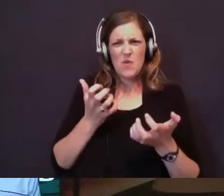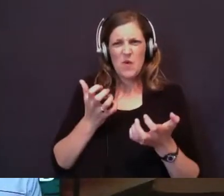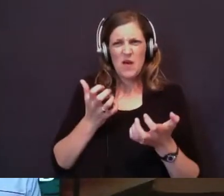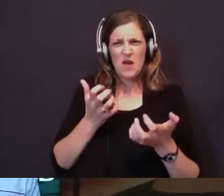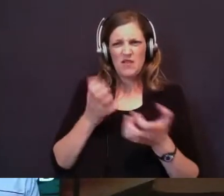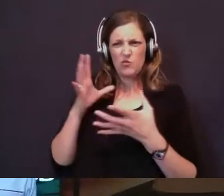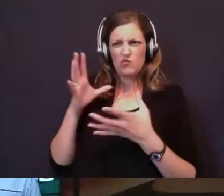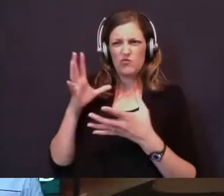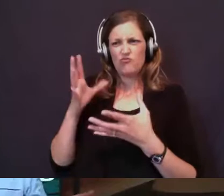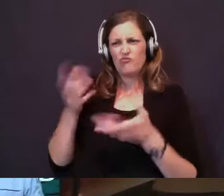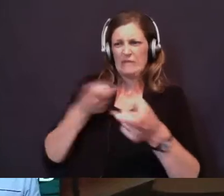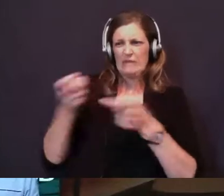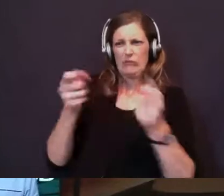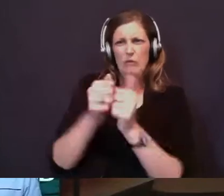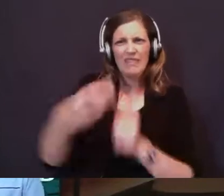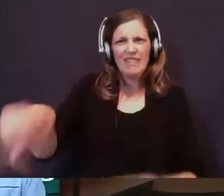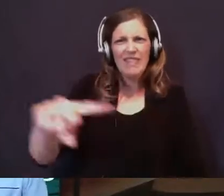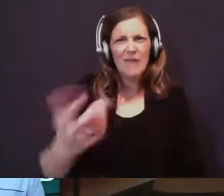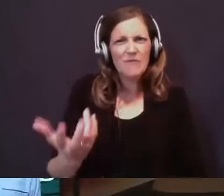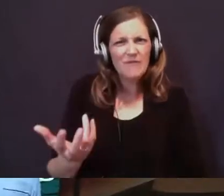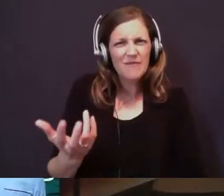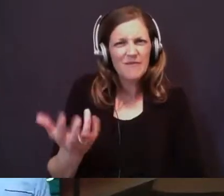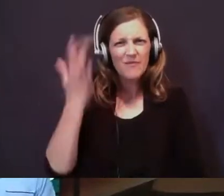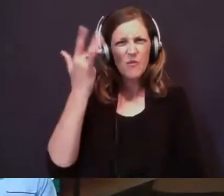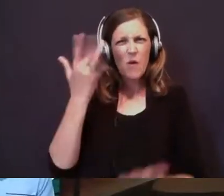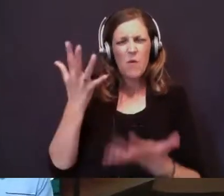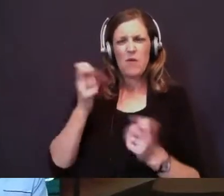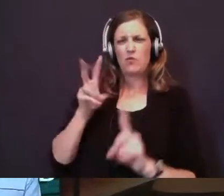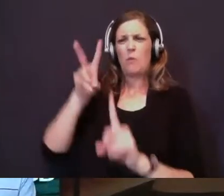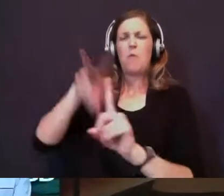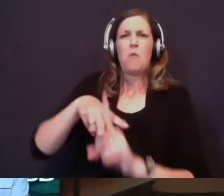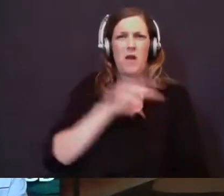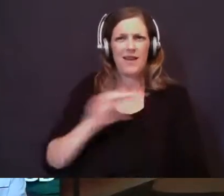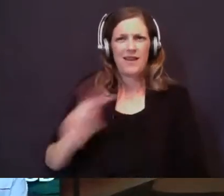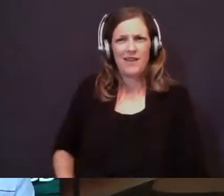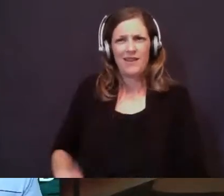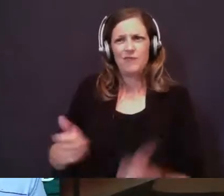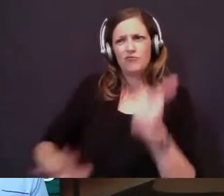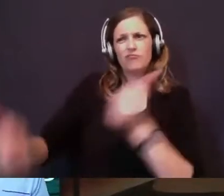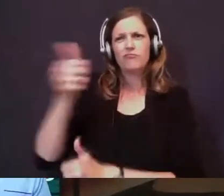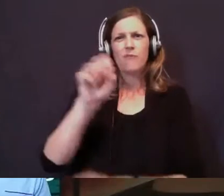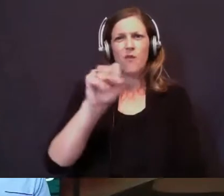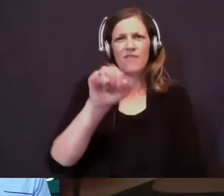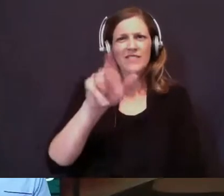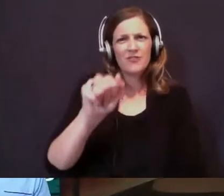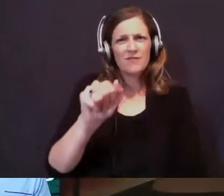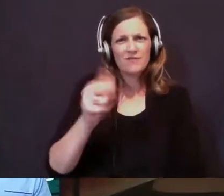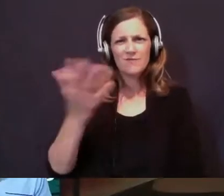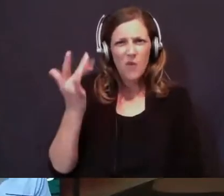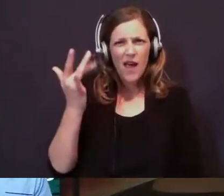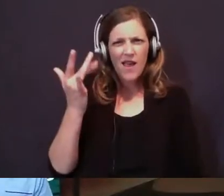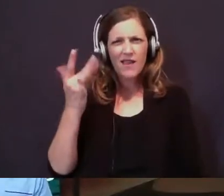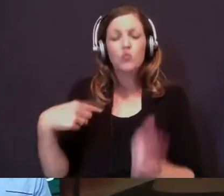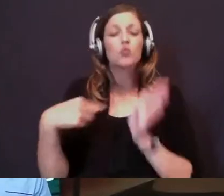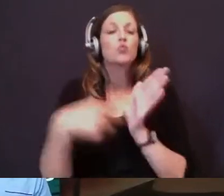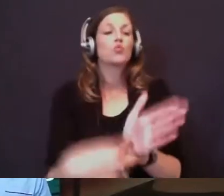with Syria? Why would he want to anoint a king over Syria? It's to show Elijah that